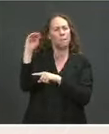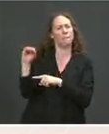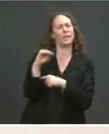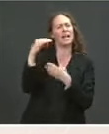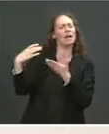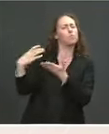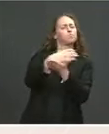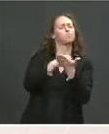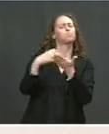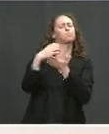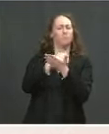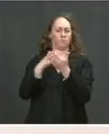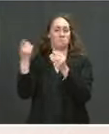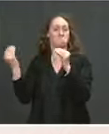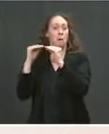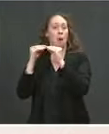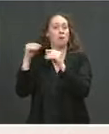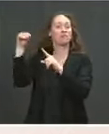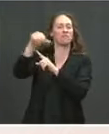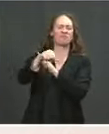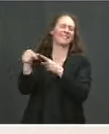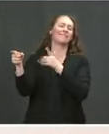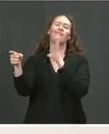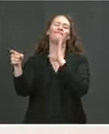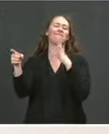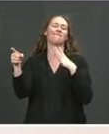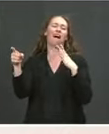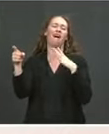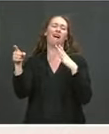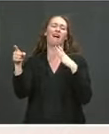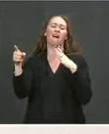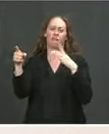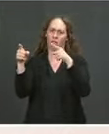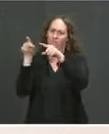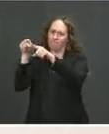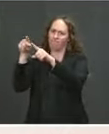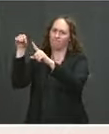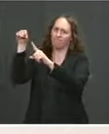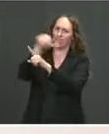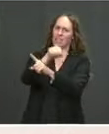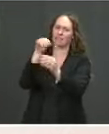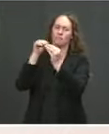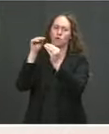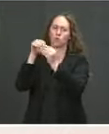income and capital gains. So, with that, why don't I pause and could take a couple of questions. Josh.